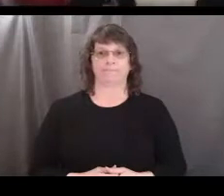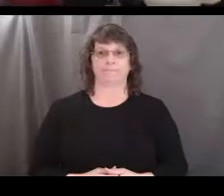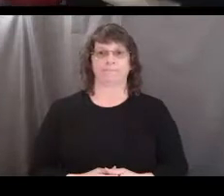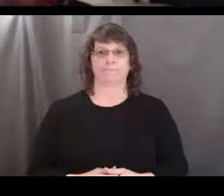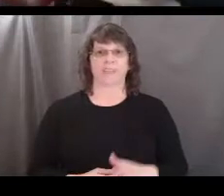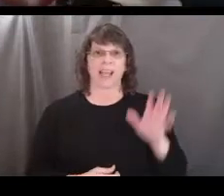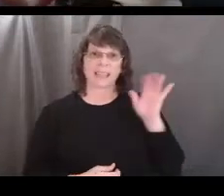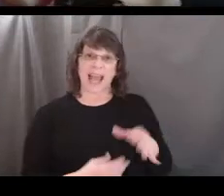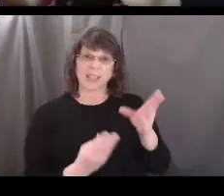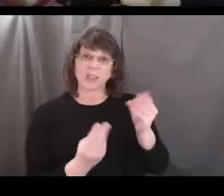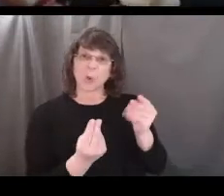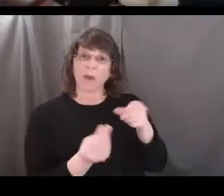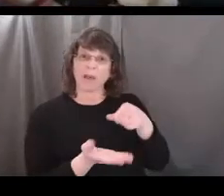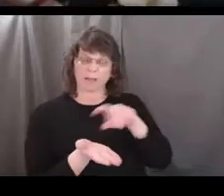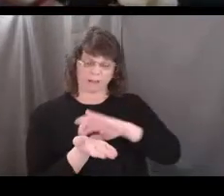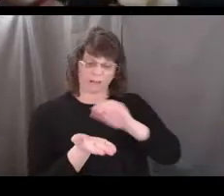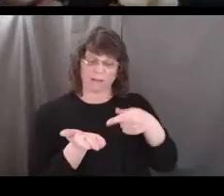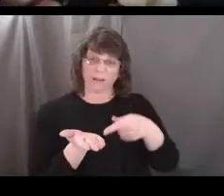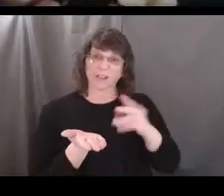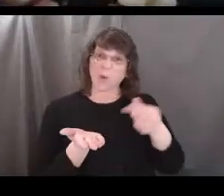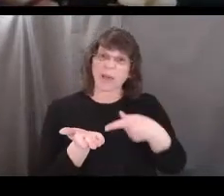Is this soil in my hand?